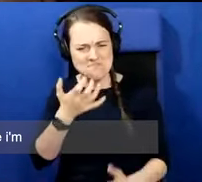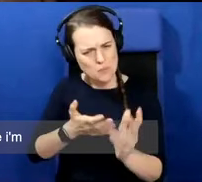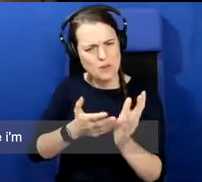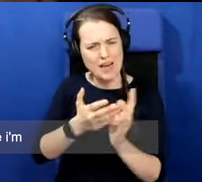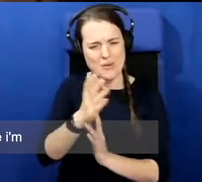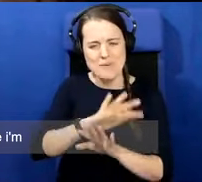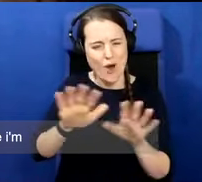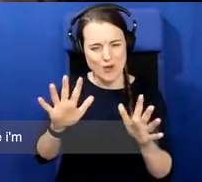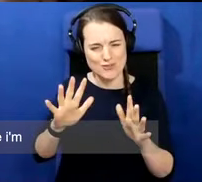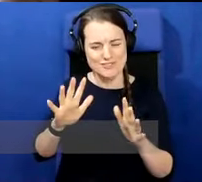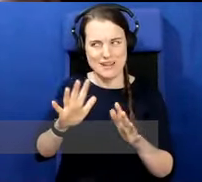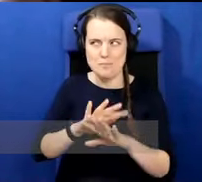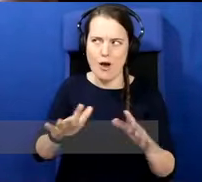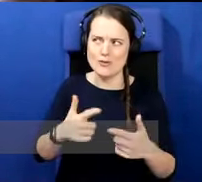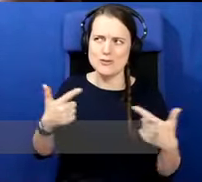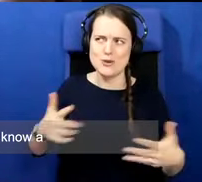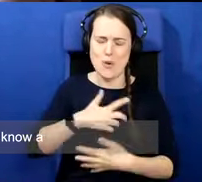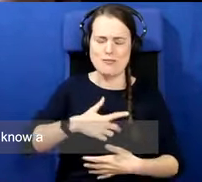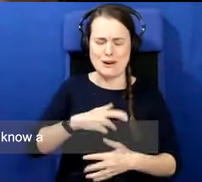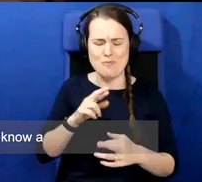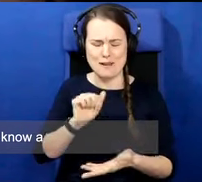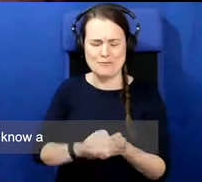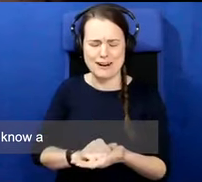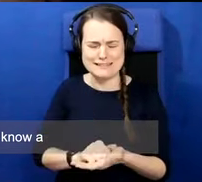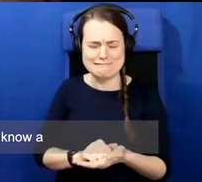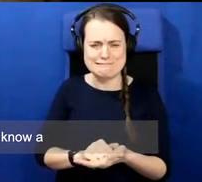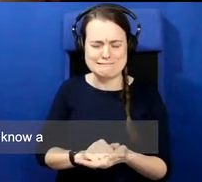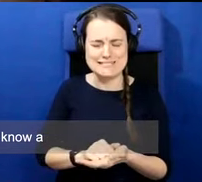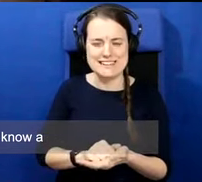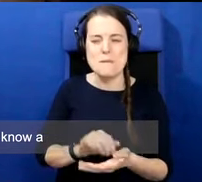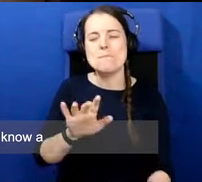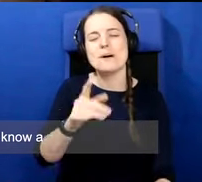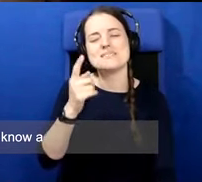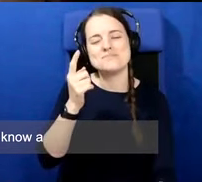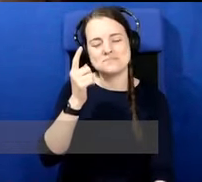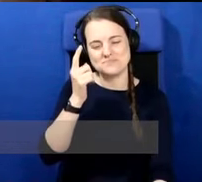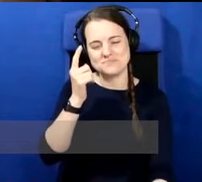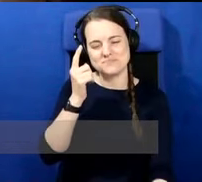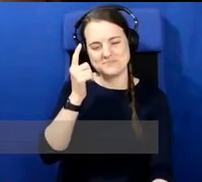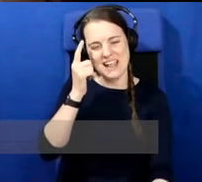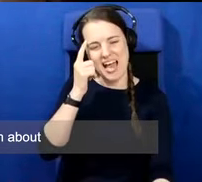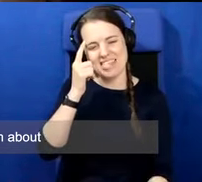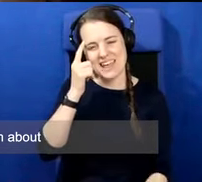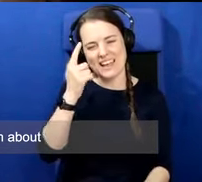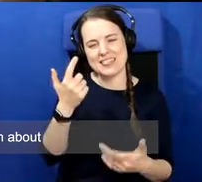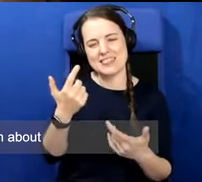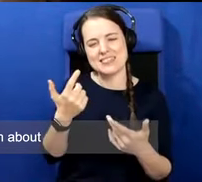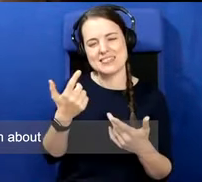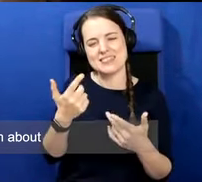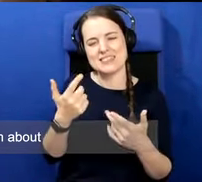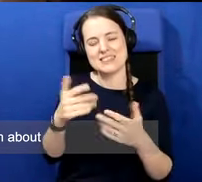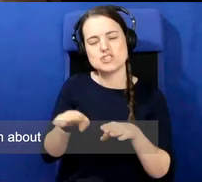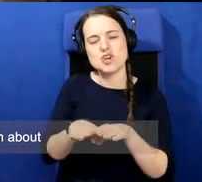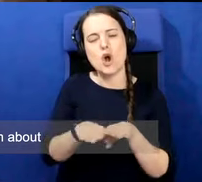by that. I hope I'm correct. So I, I think there has been, you know, a common identity. I mean,